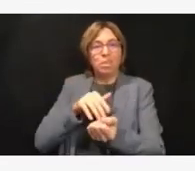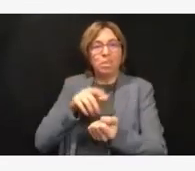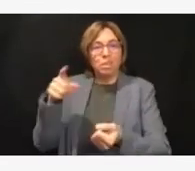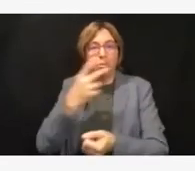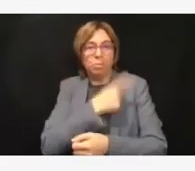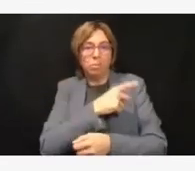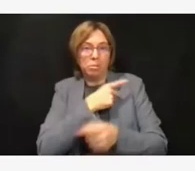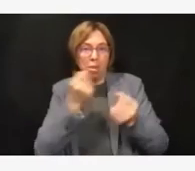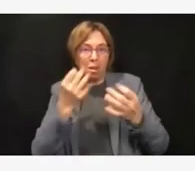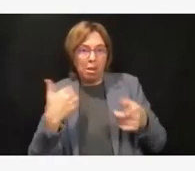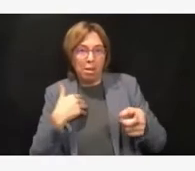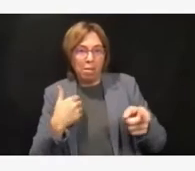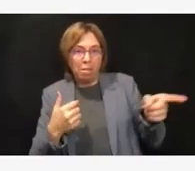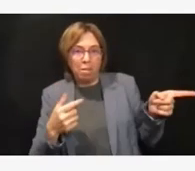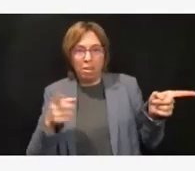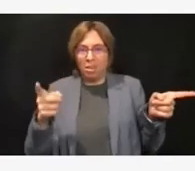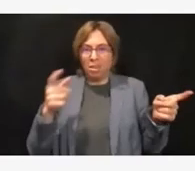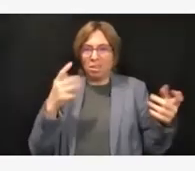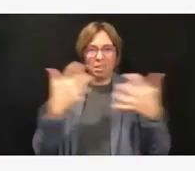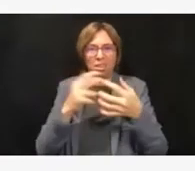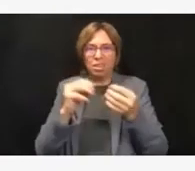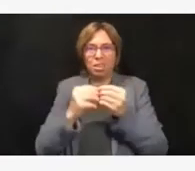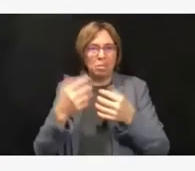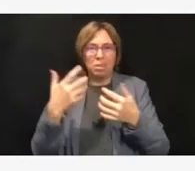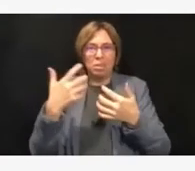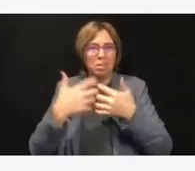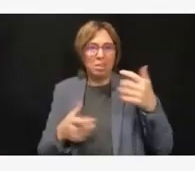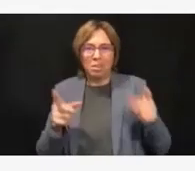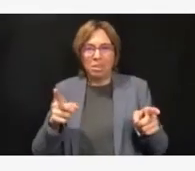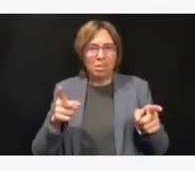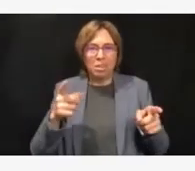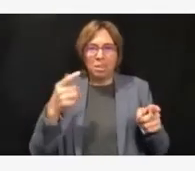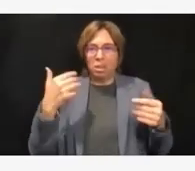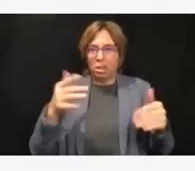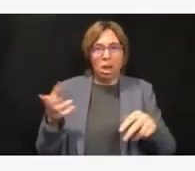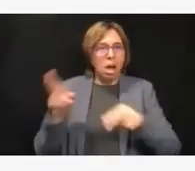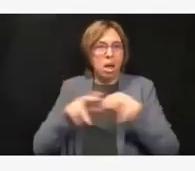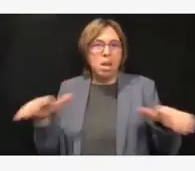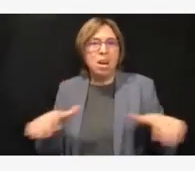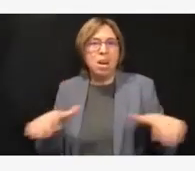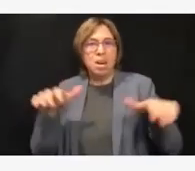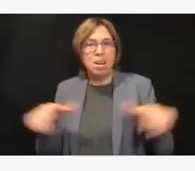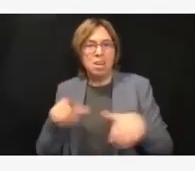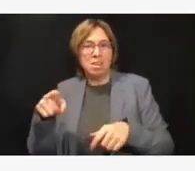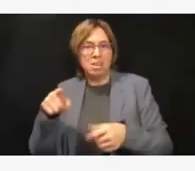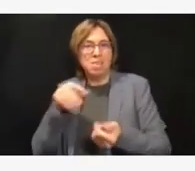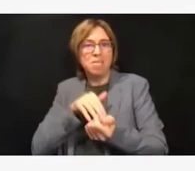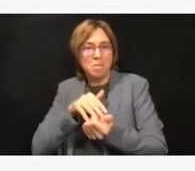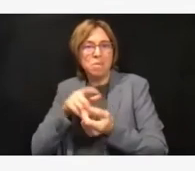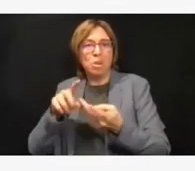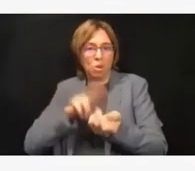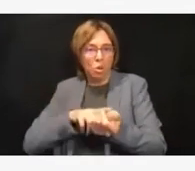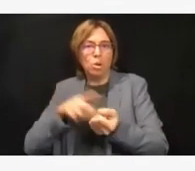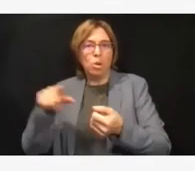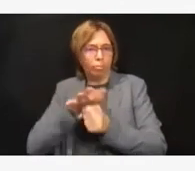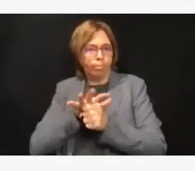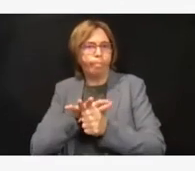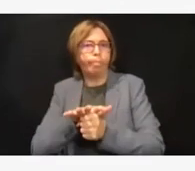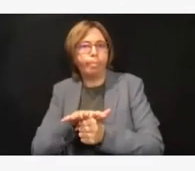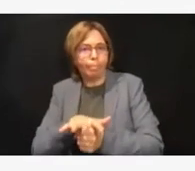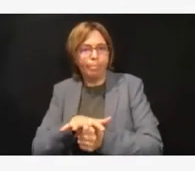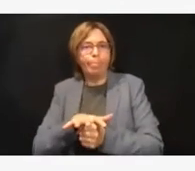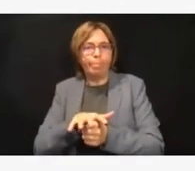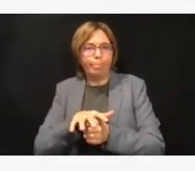you know, has been pretty remarkable for all of us, and again, very stressful to all of the healthcare workers and to the